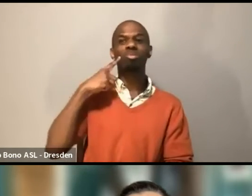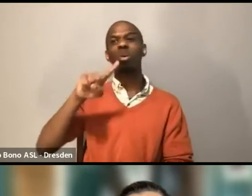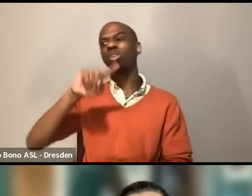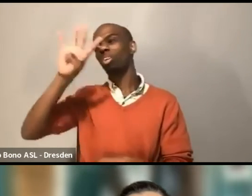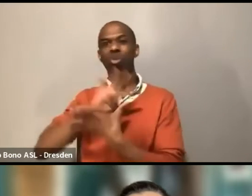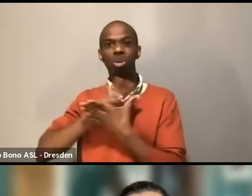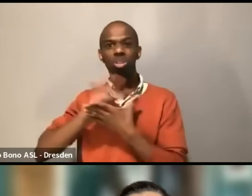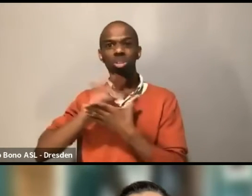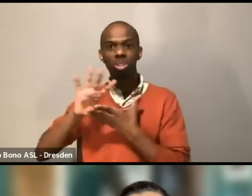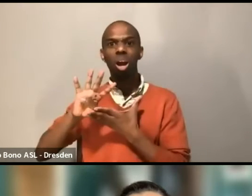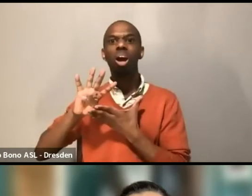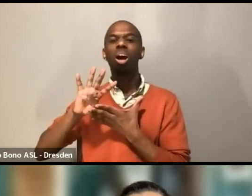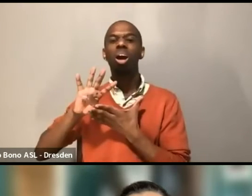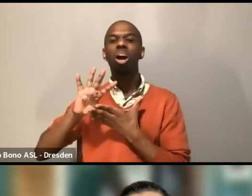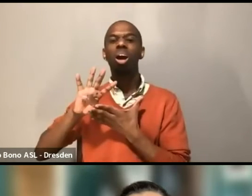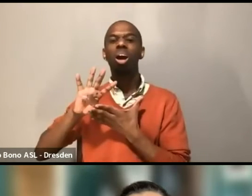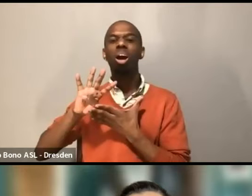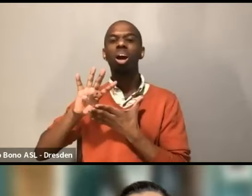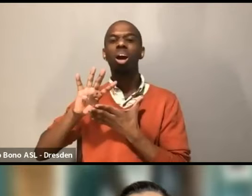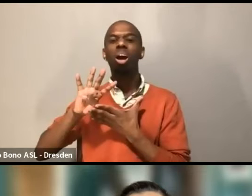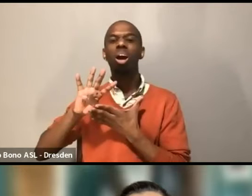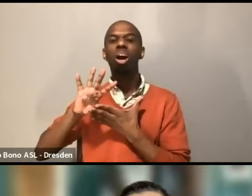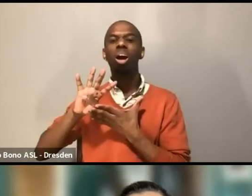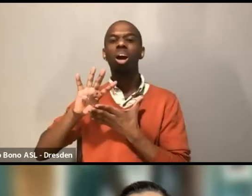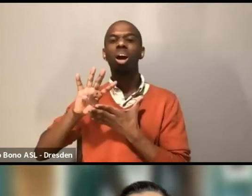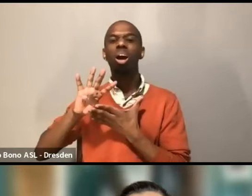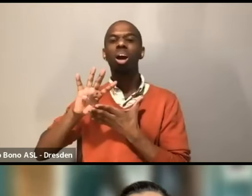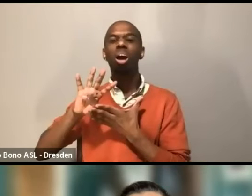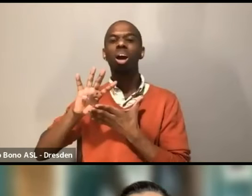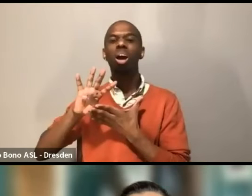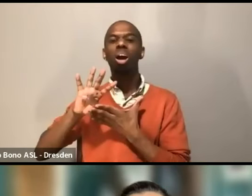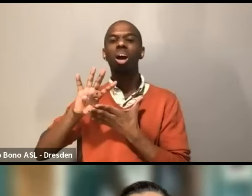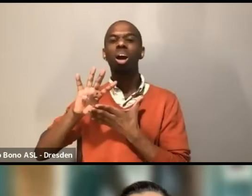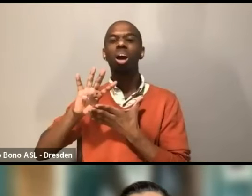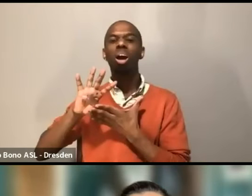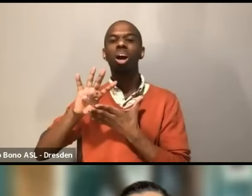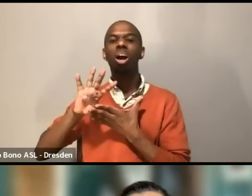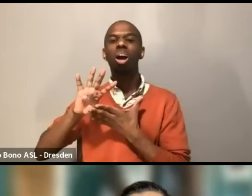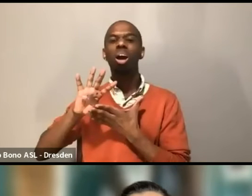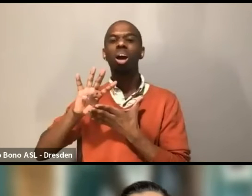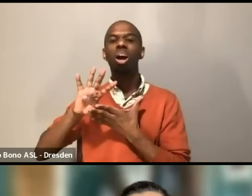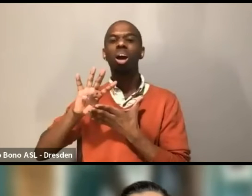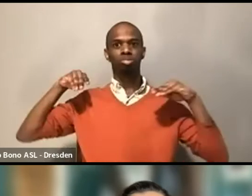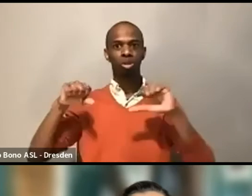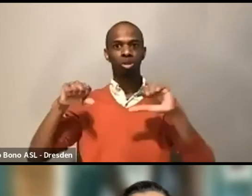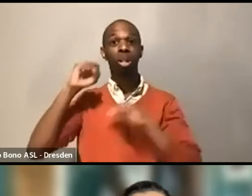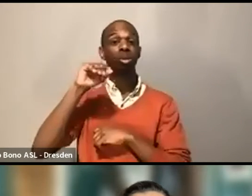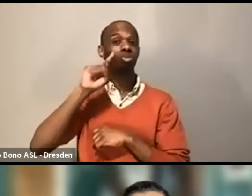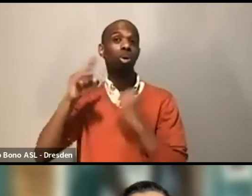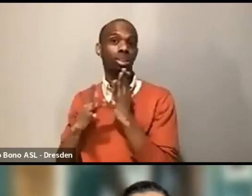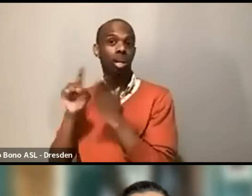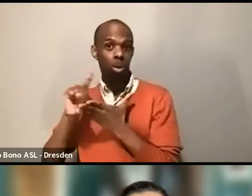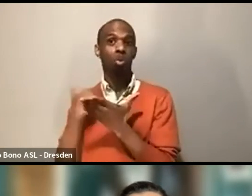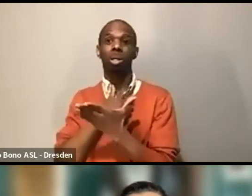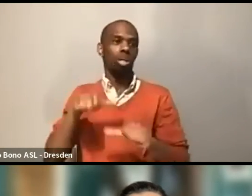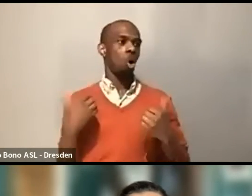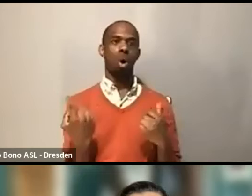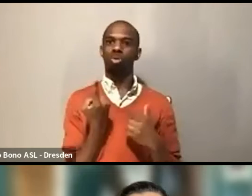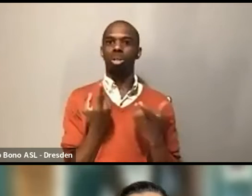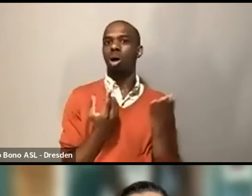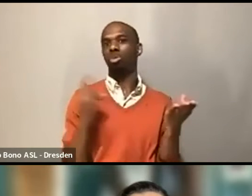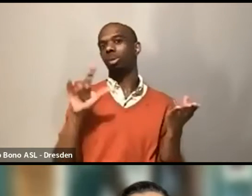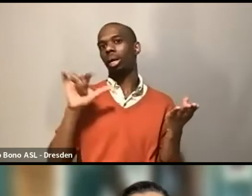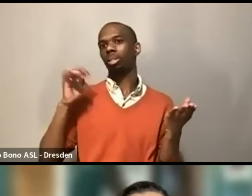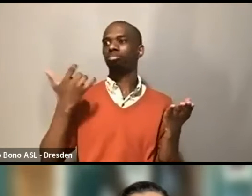had said at tech week, we're offering everyone, uh, a hundred dollars of the caregiver fund, all we can give is a hundred dollars per show per